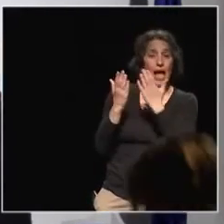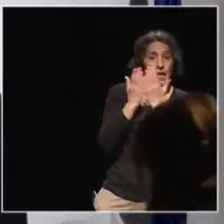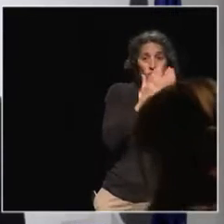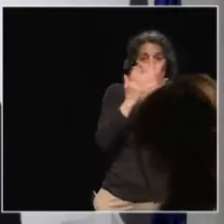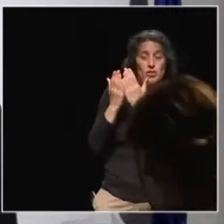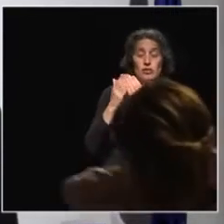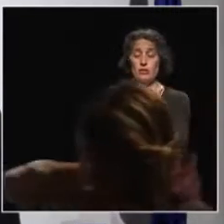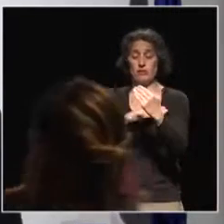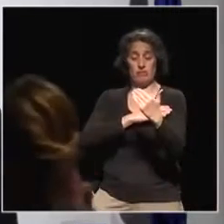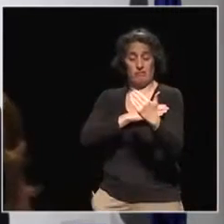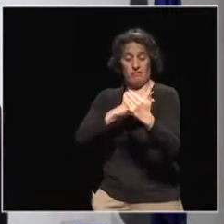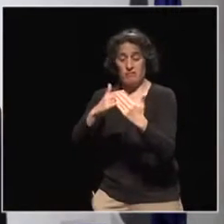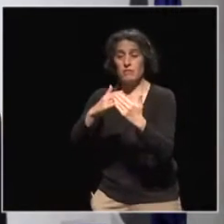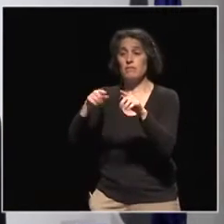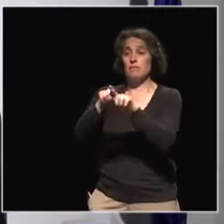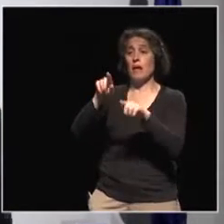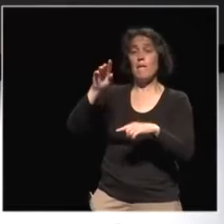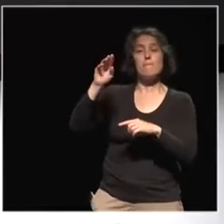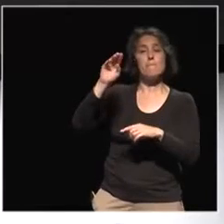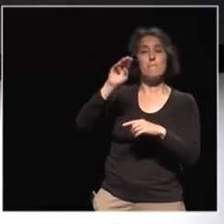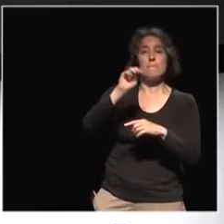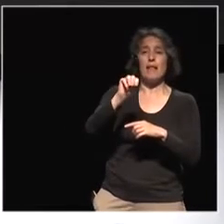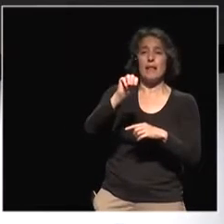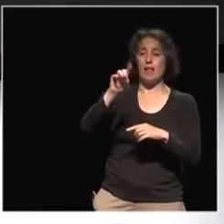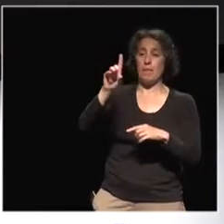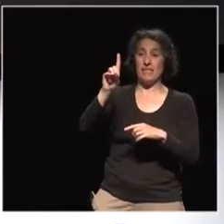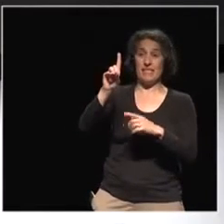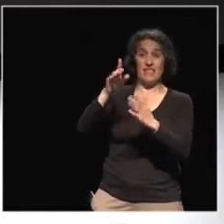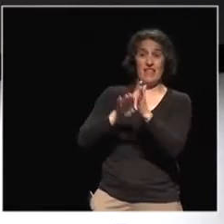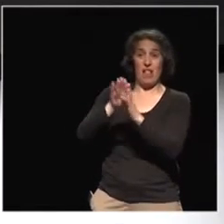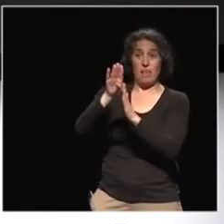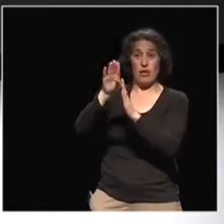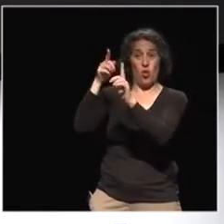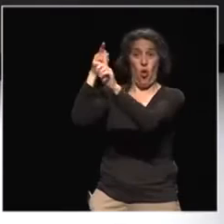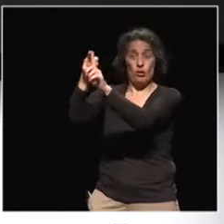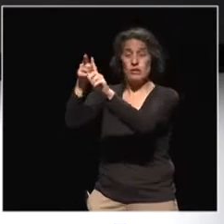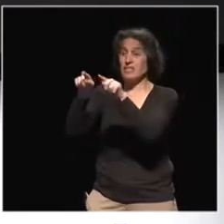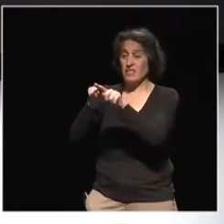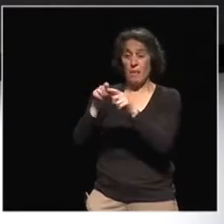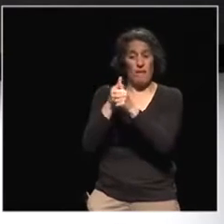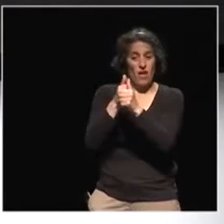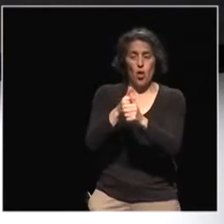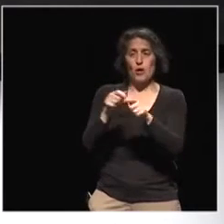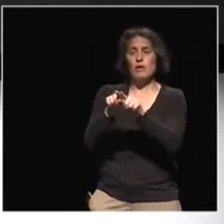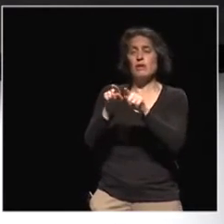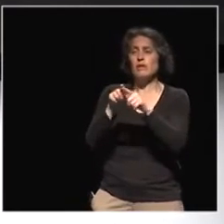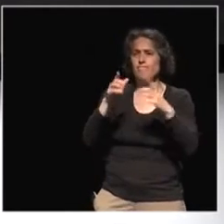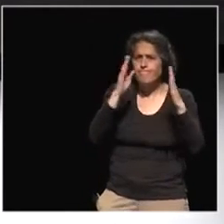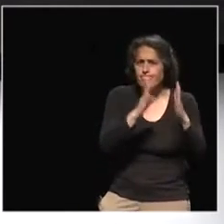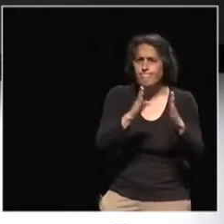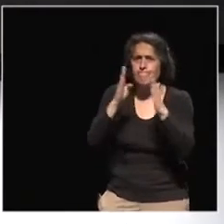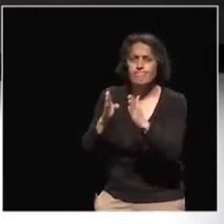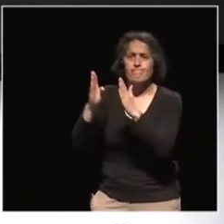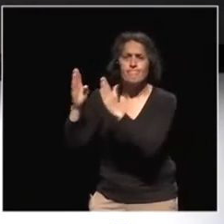on quantity and access. And especially in developing, so-called developing countries. It's exactly